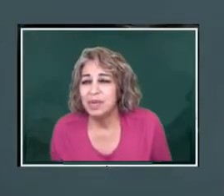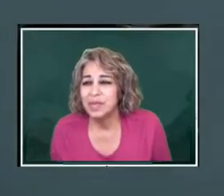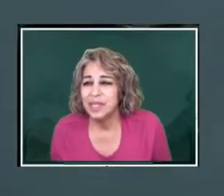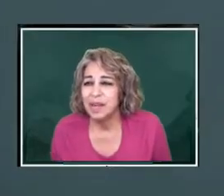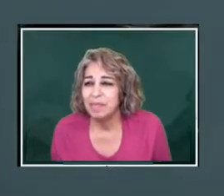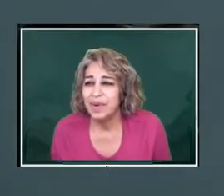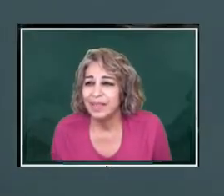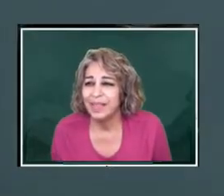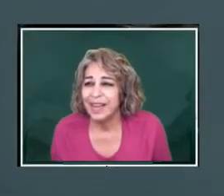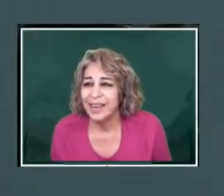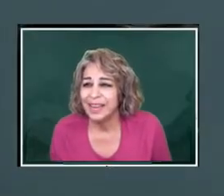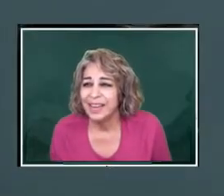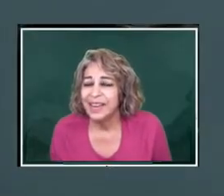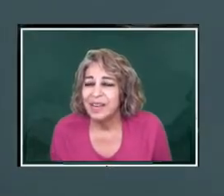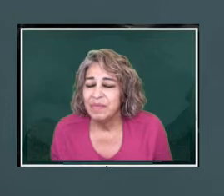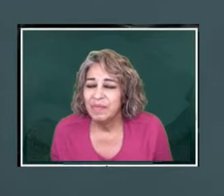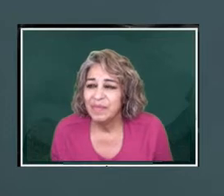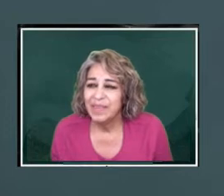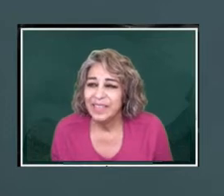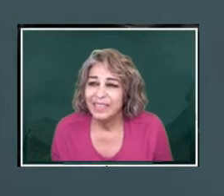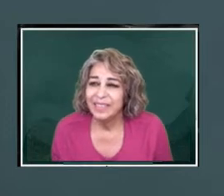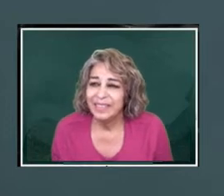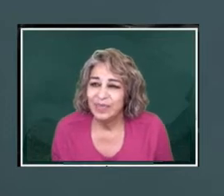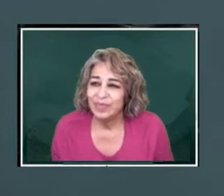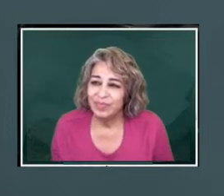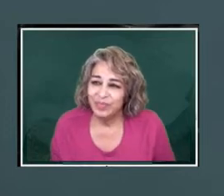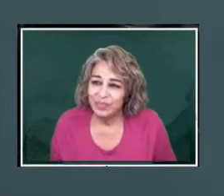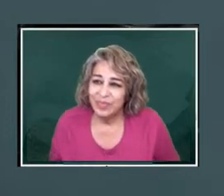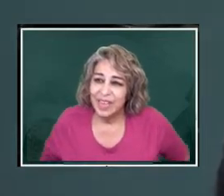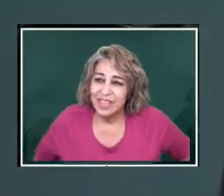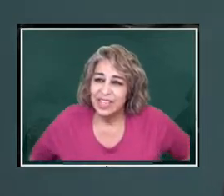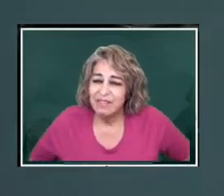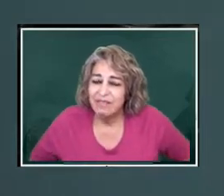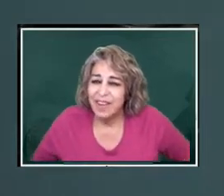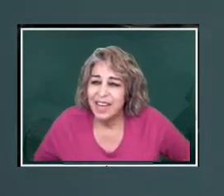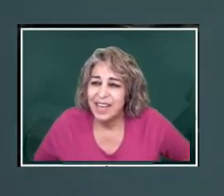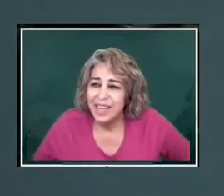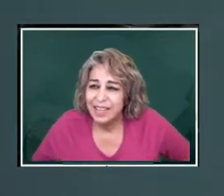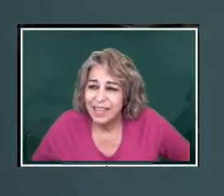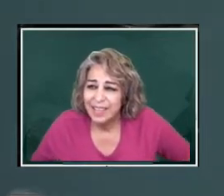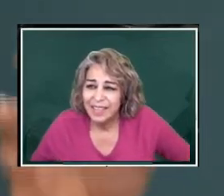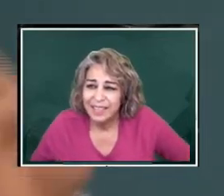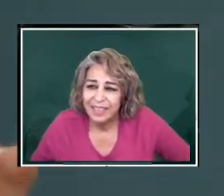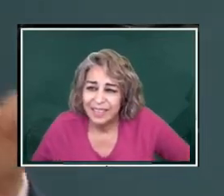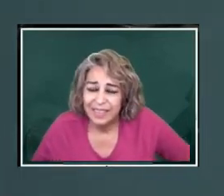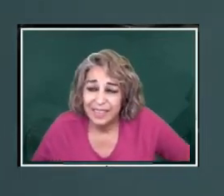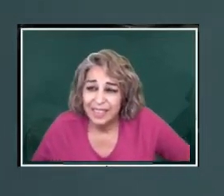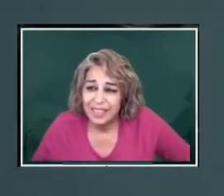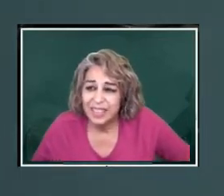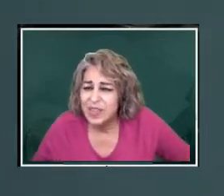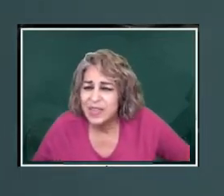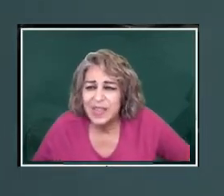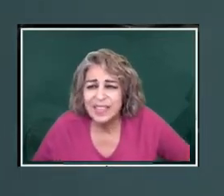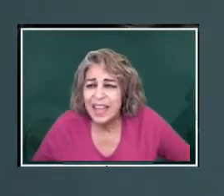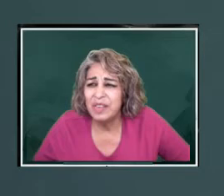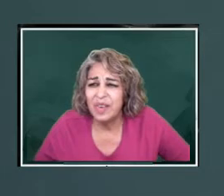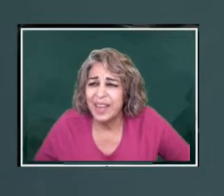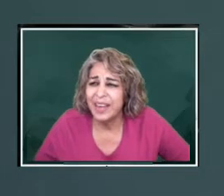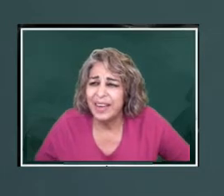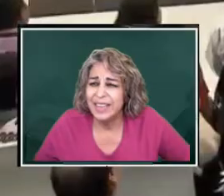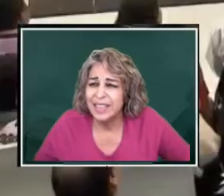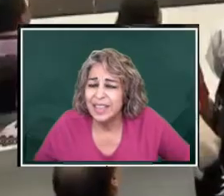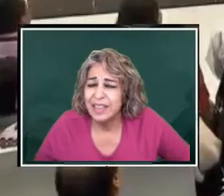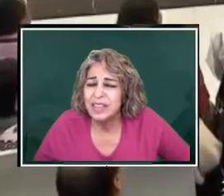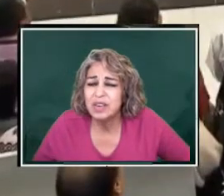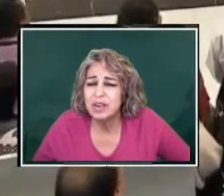So one day we'll talk about that, but, chamfaina. So these are things I don't